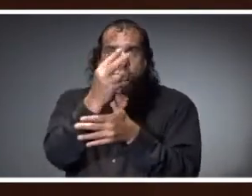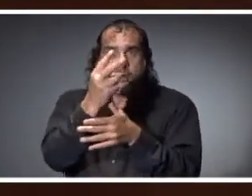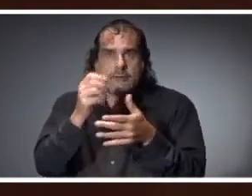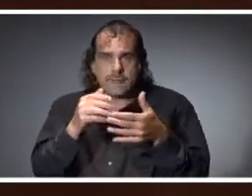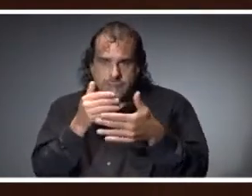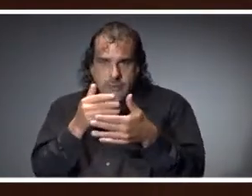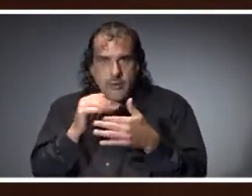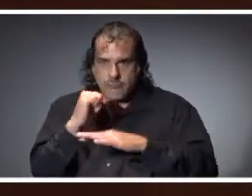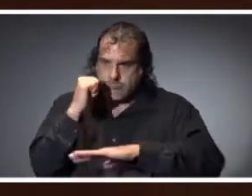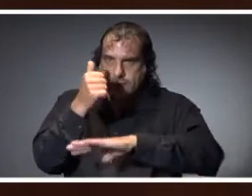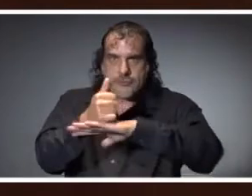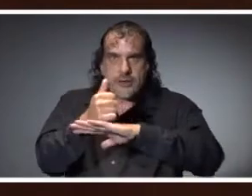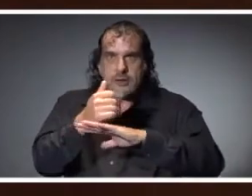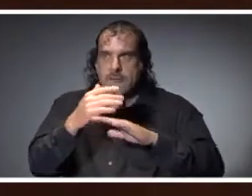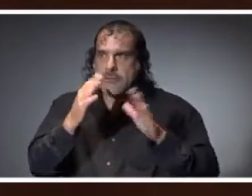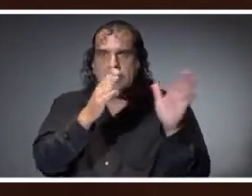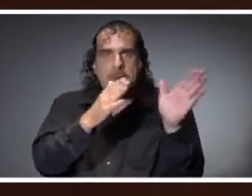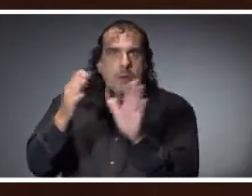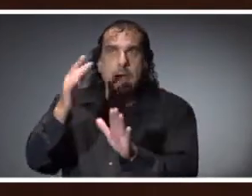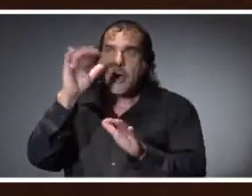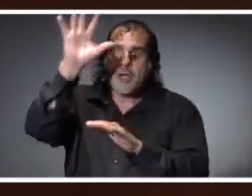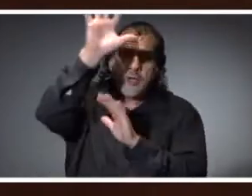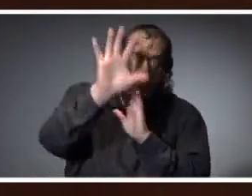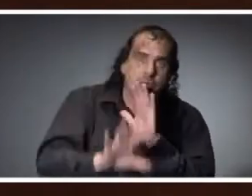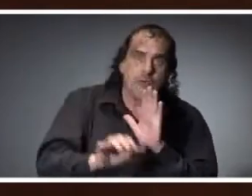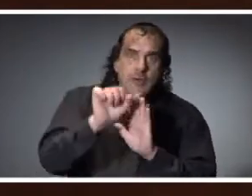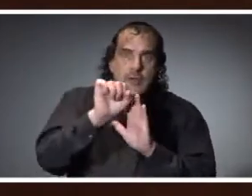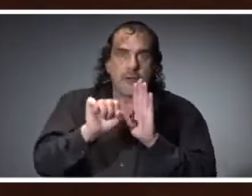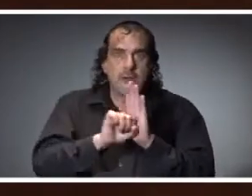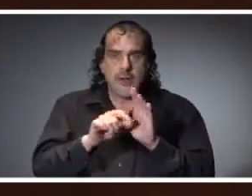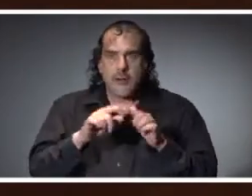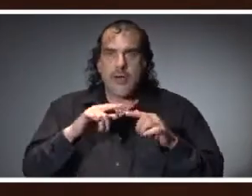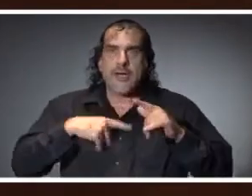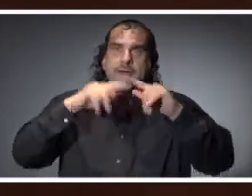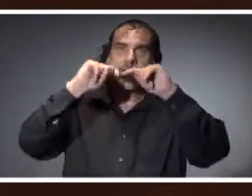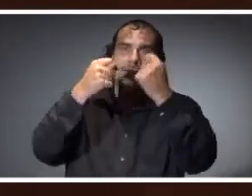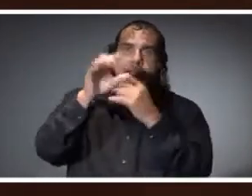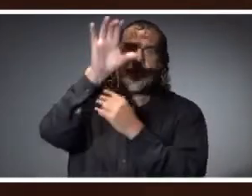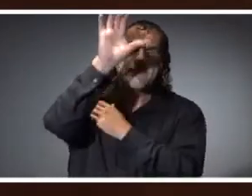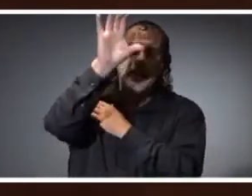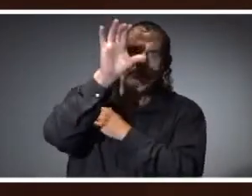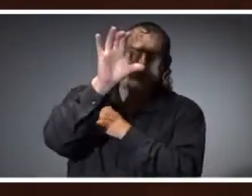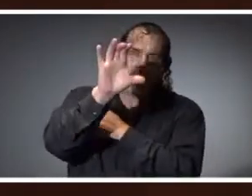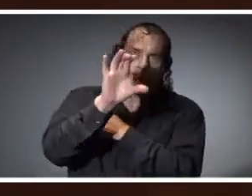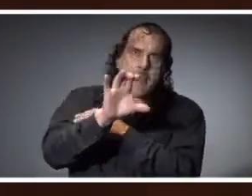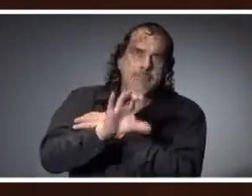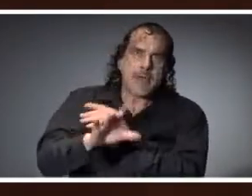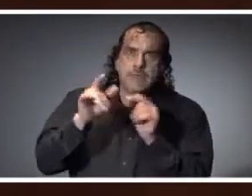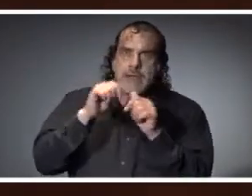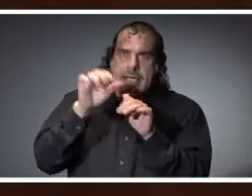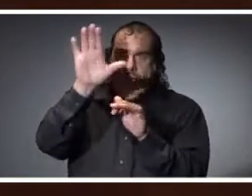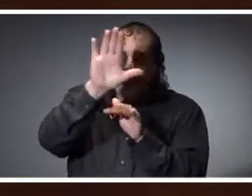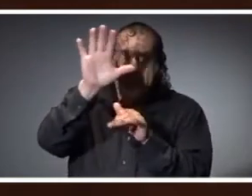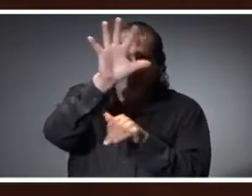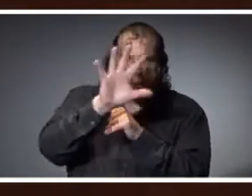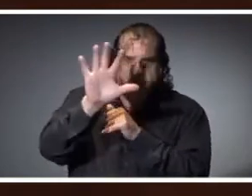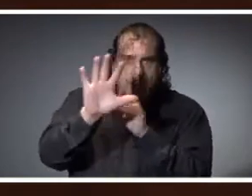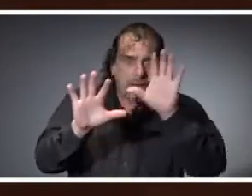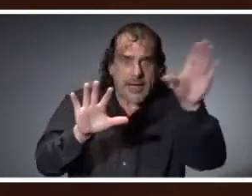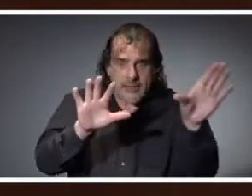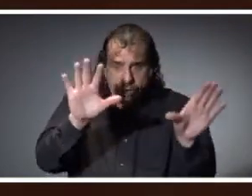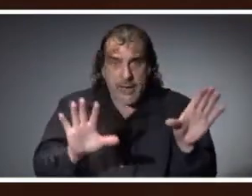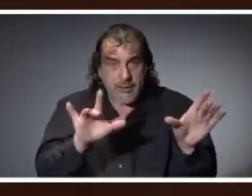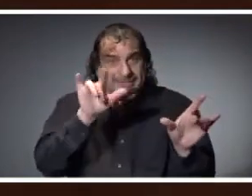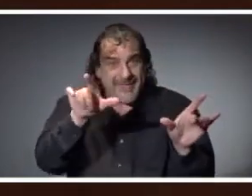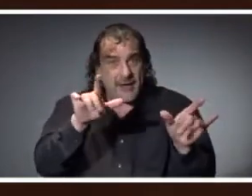set up a system throughout the state where we have teams that are available from a local setting to be able to support the